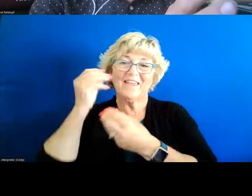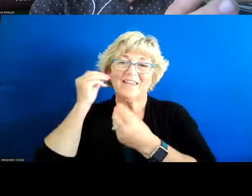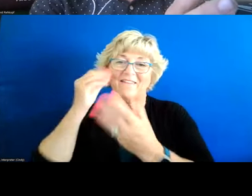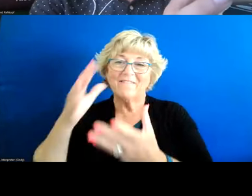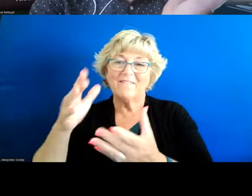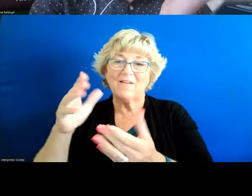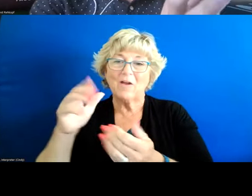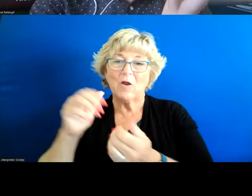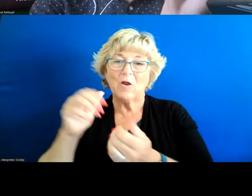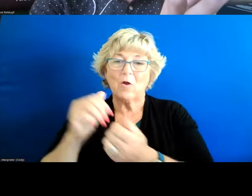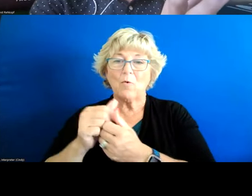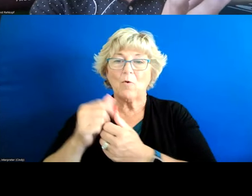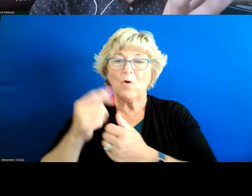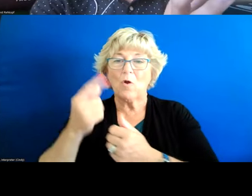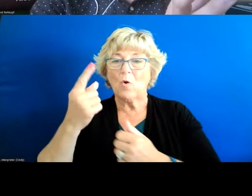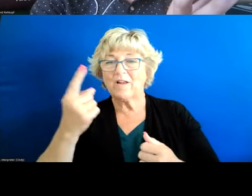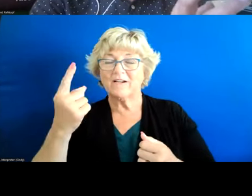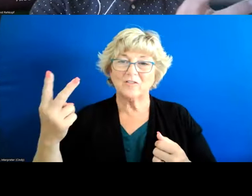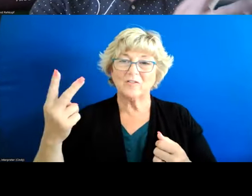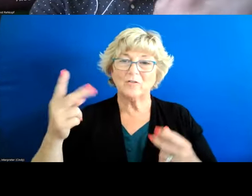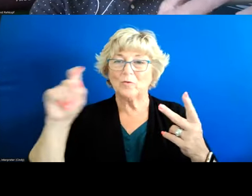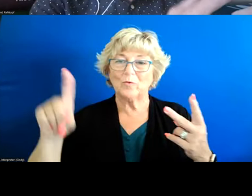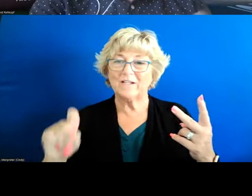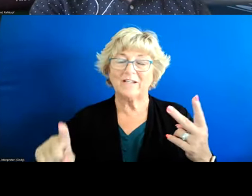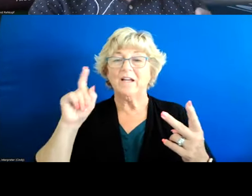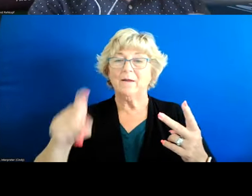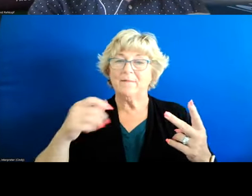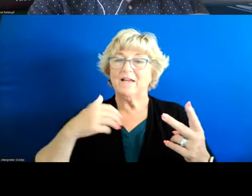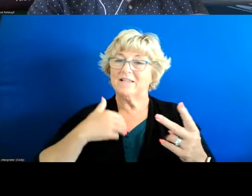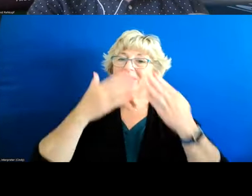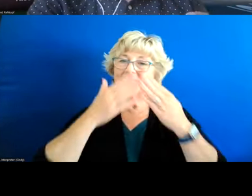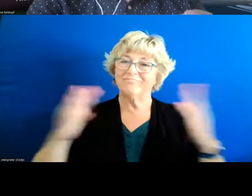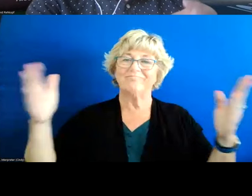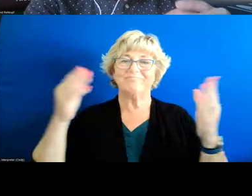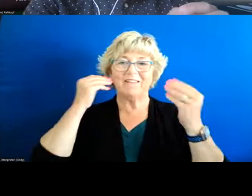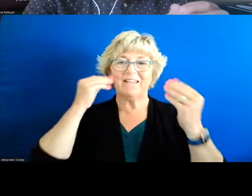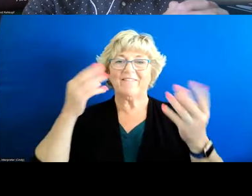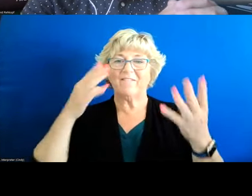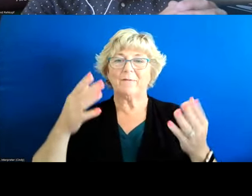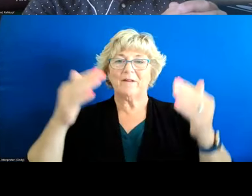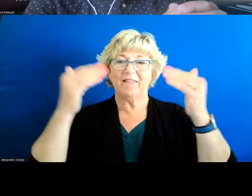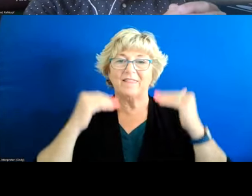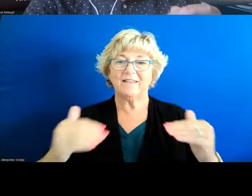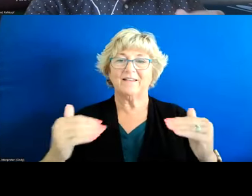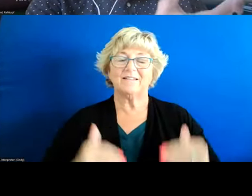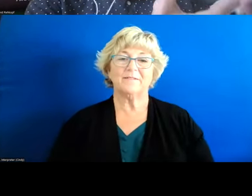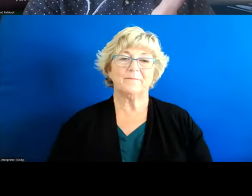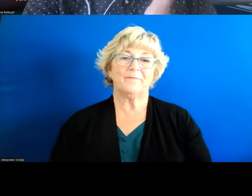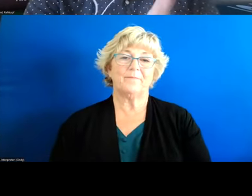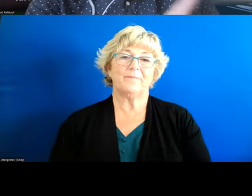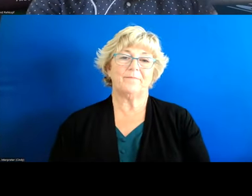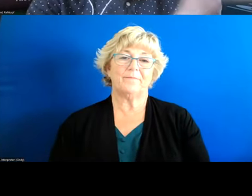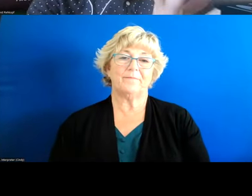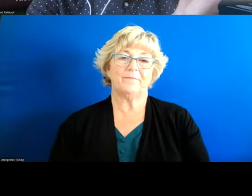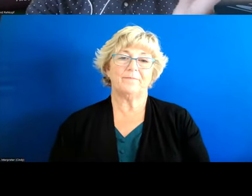kind of a wide range of questions to really capture uh what's best for successful aging next slide um